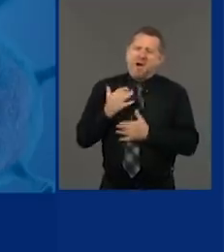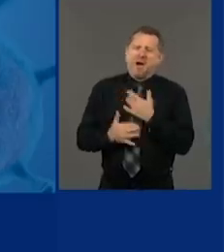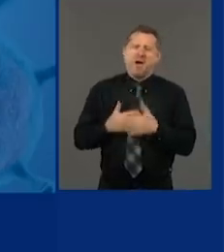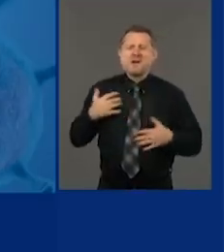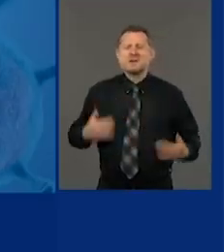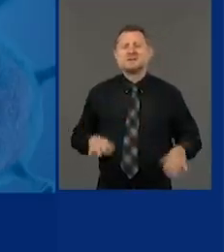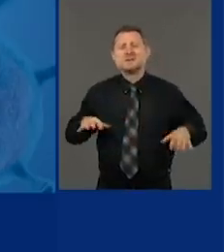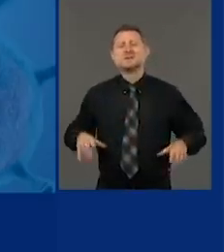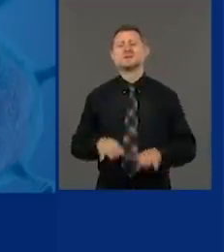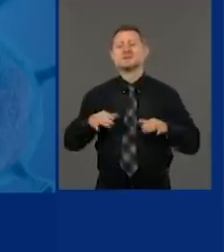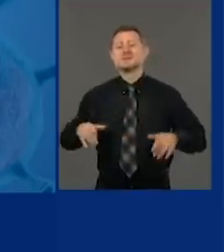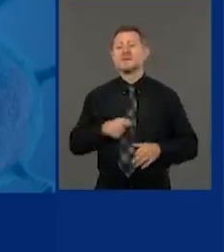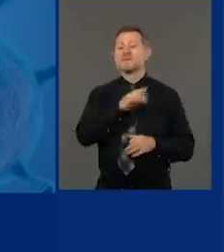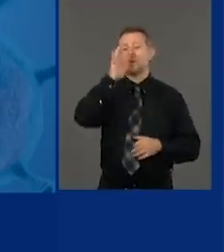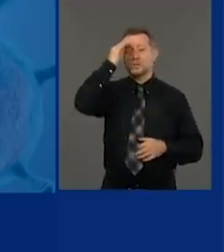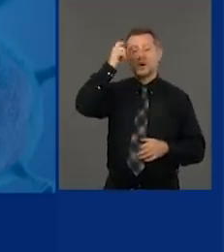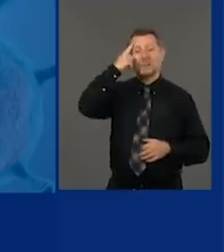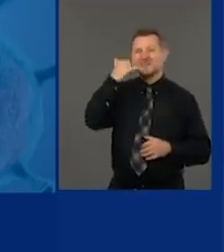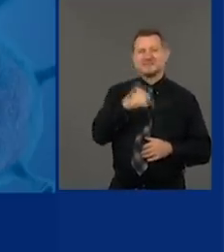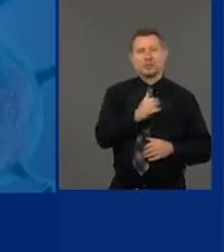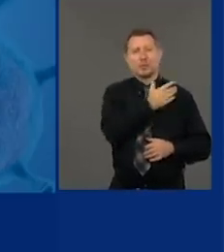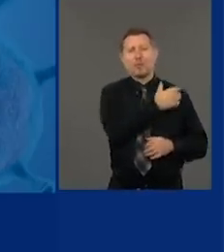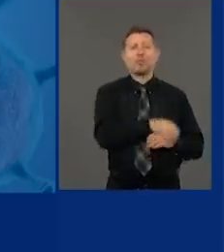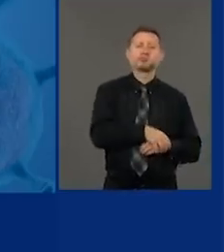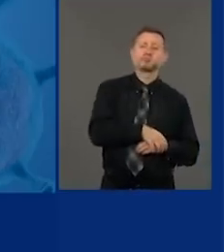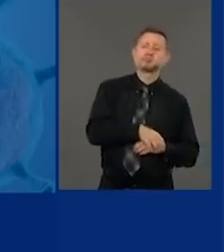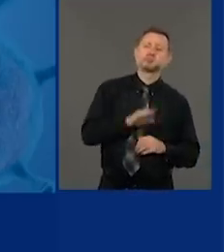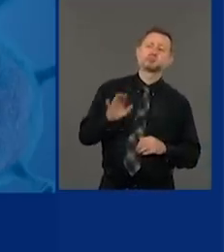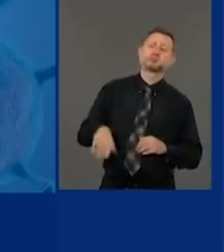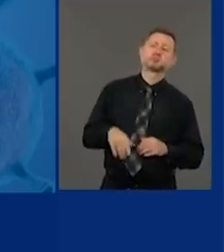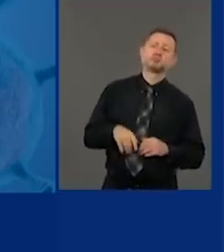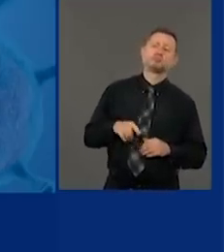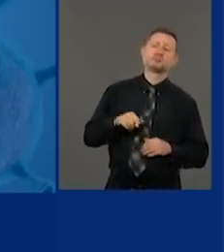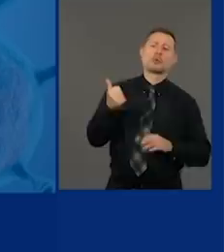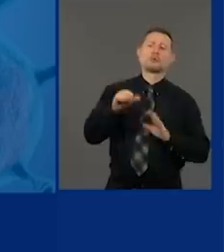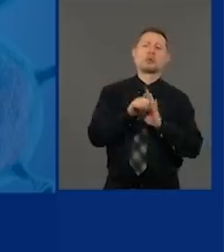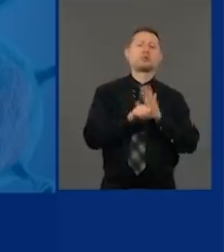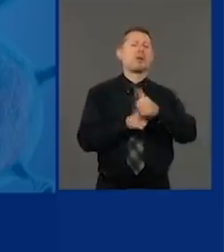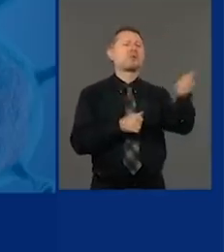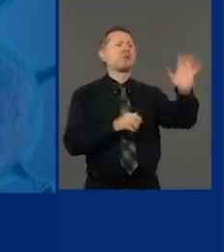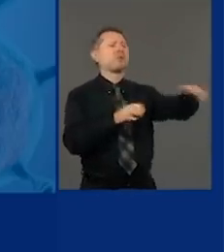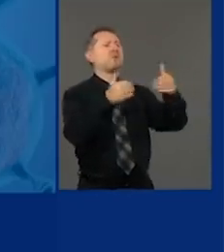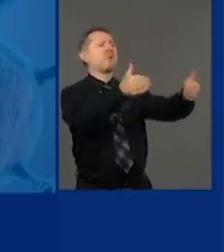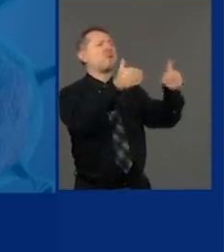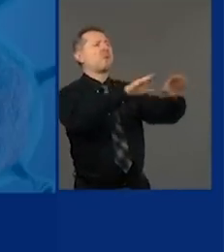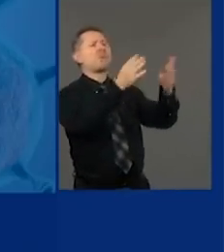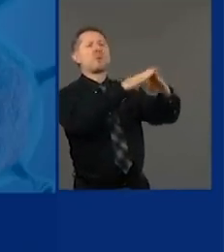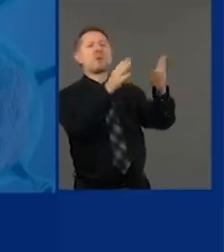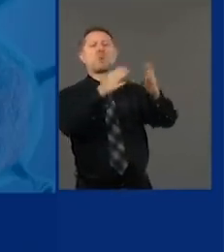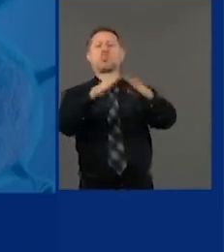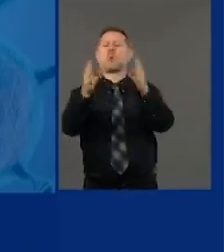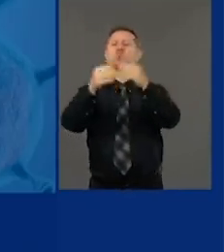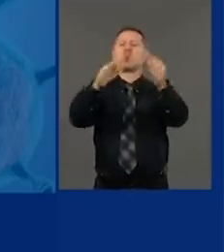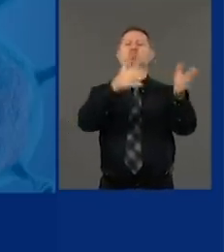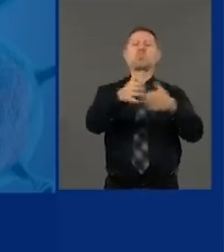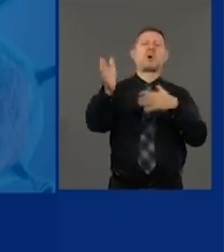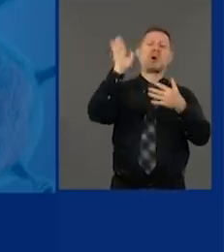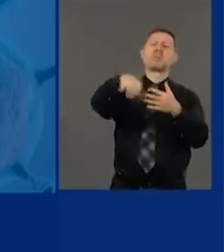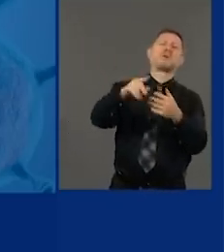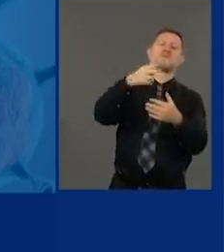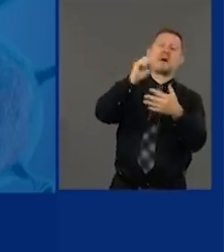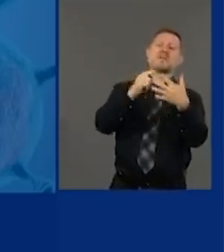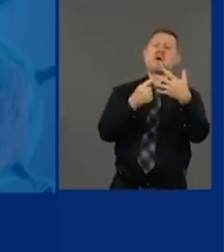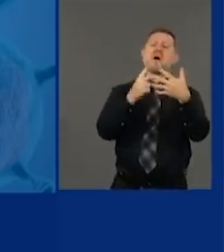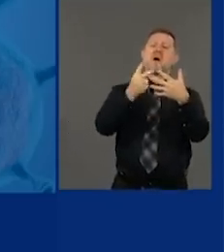allowed and pushed the other states to reopen recklessly and you now